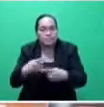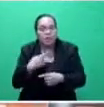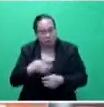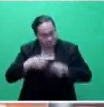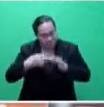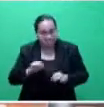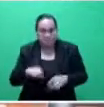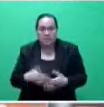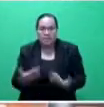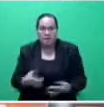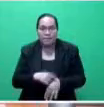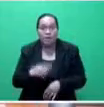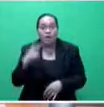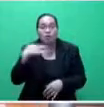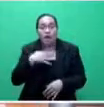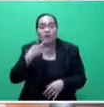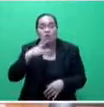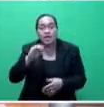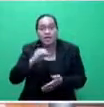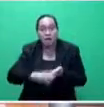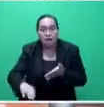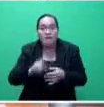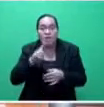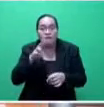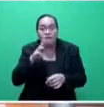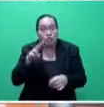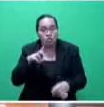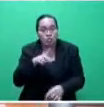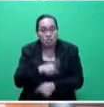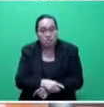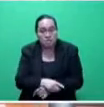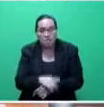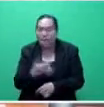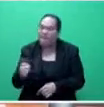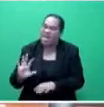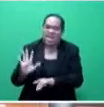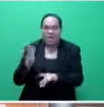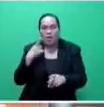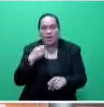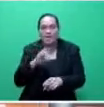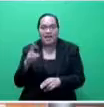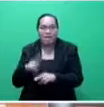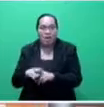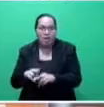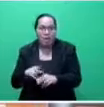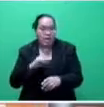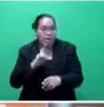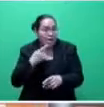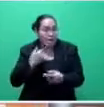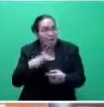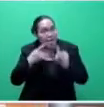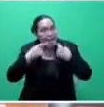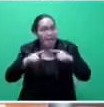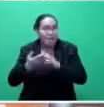this point in time, $220 a fortnight for anybody in the formal sector. As announced the